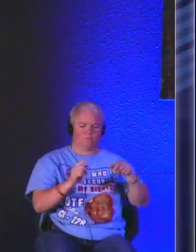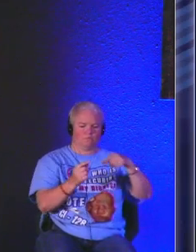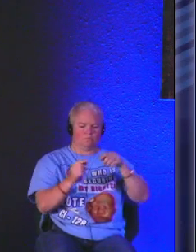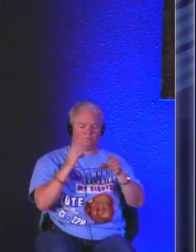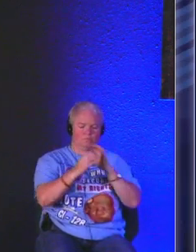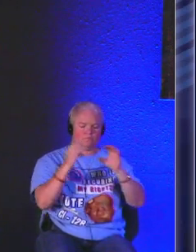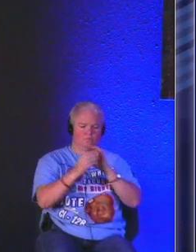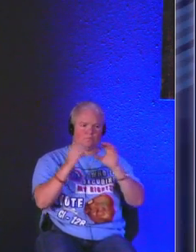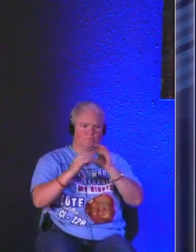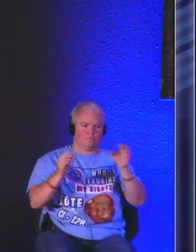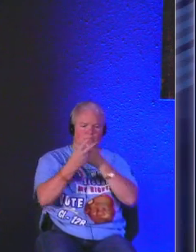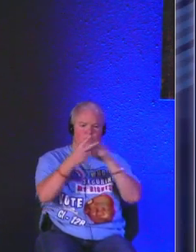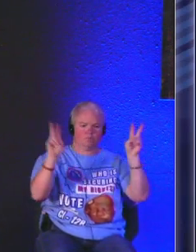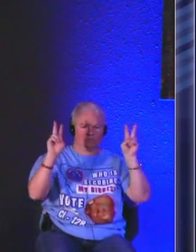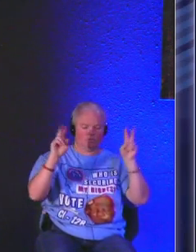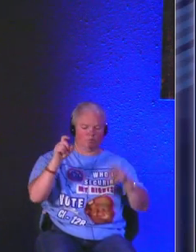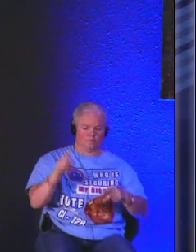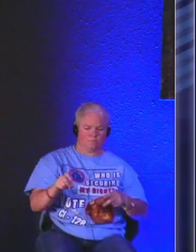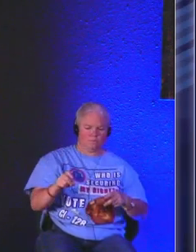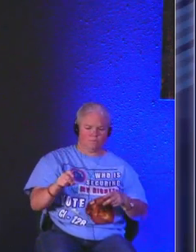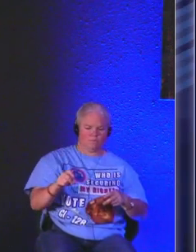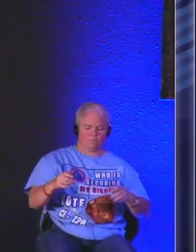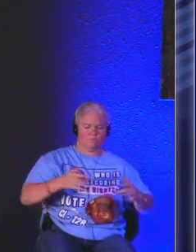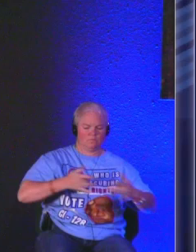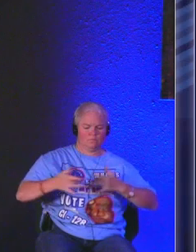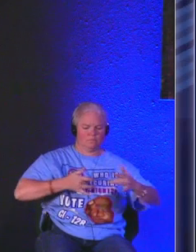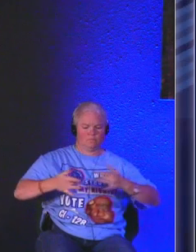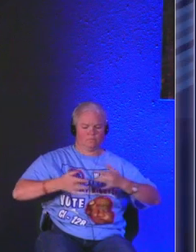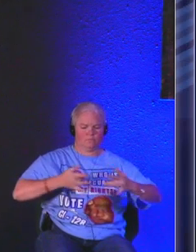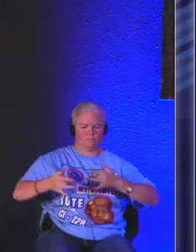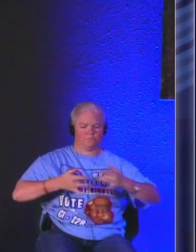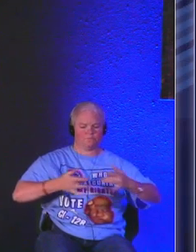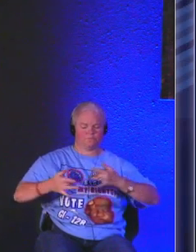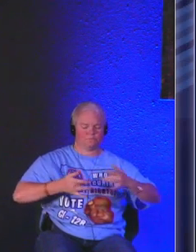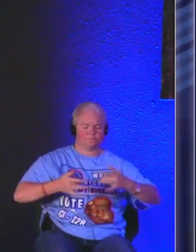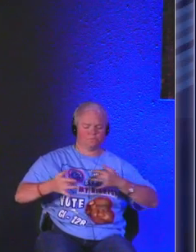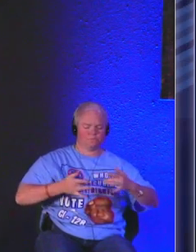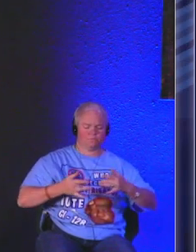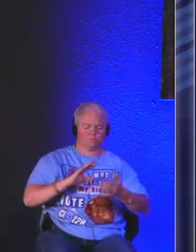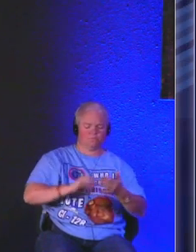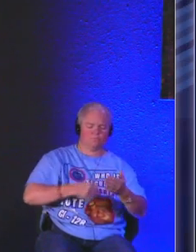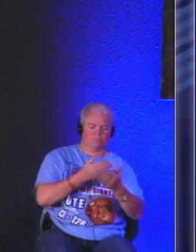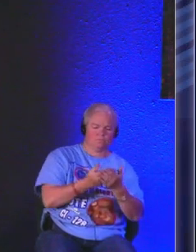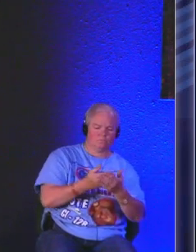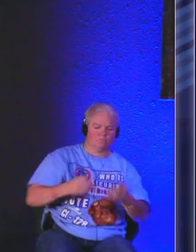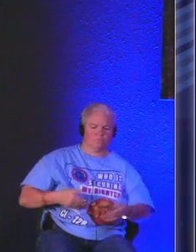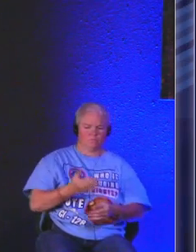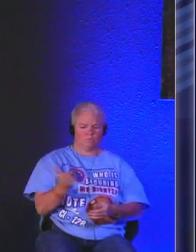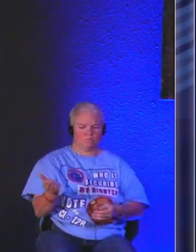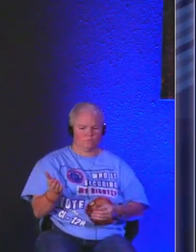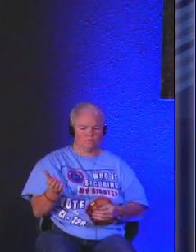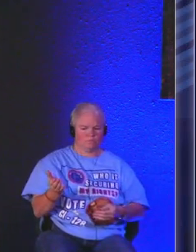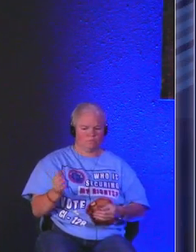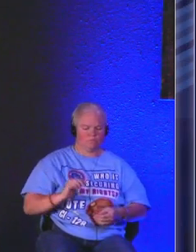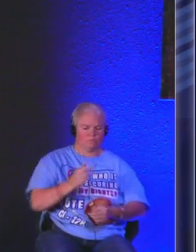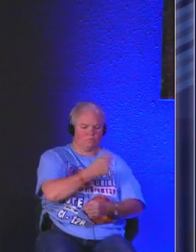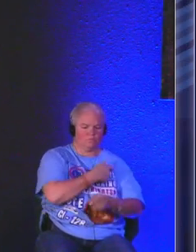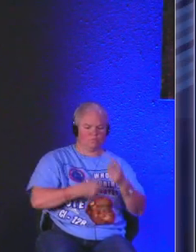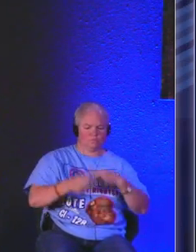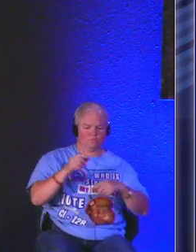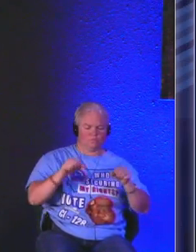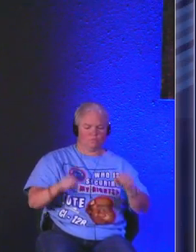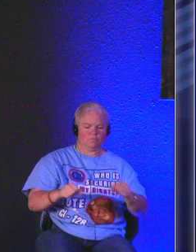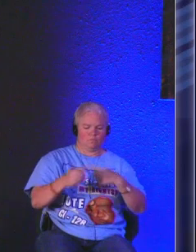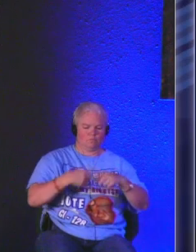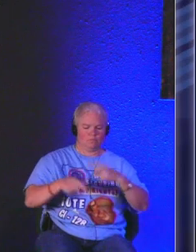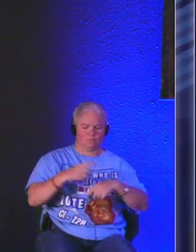share victories and needs and concerns and all of those different things and then we